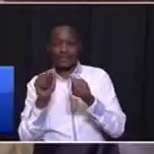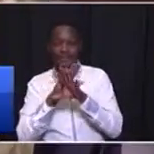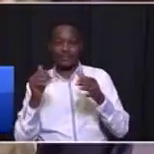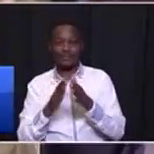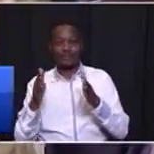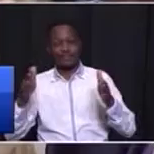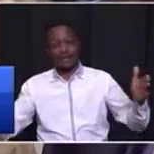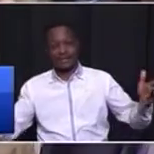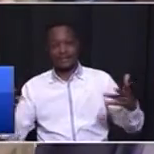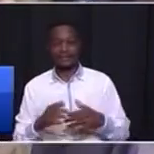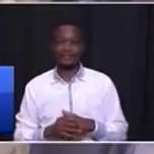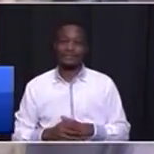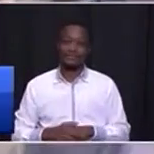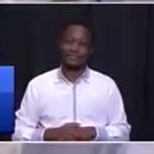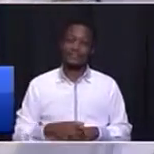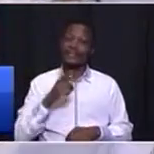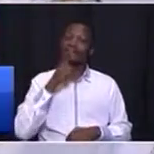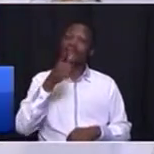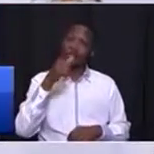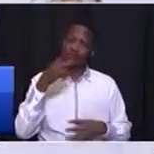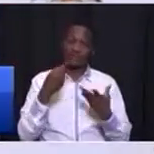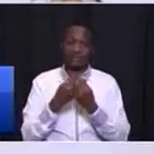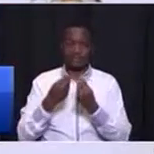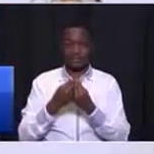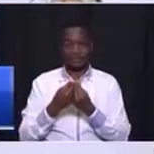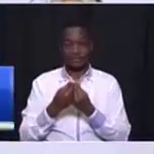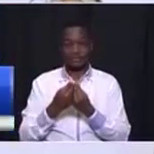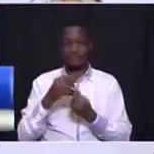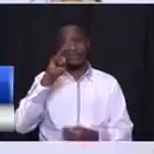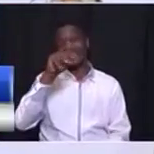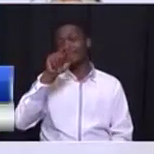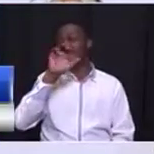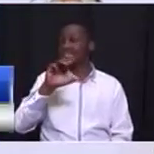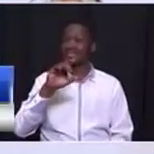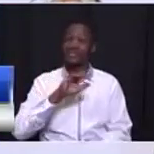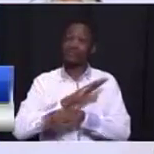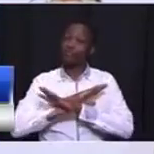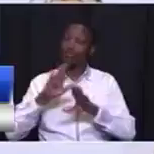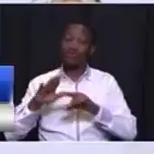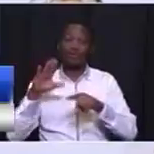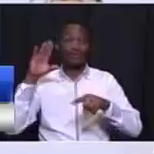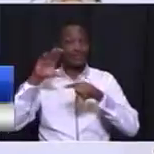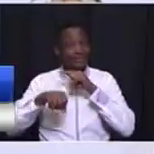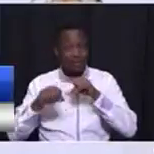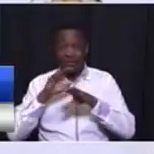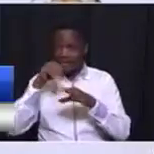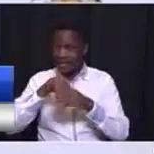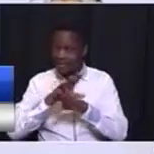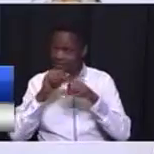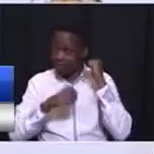Ntirisano now let me say to you MECs you are not going to be found in your offices